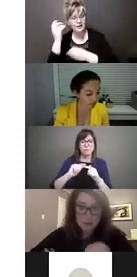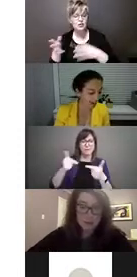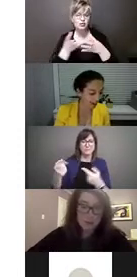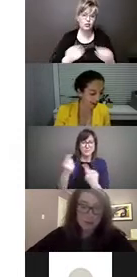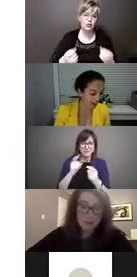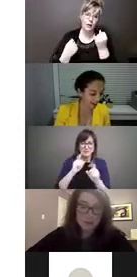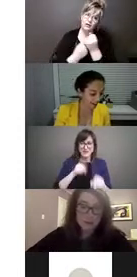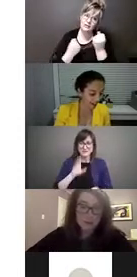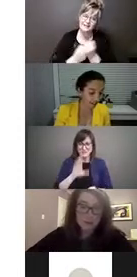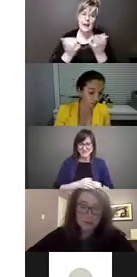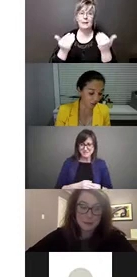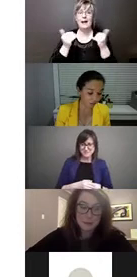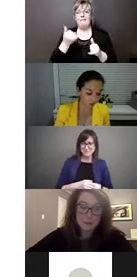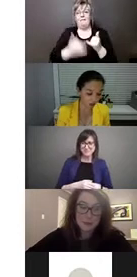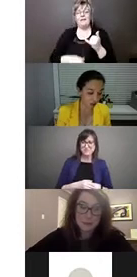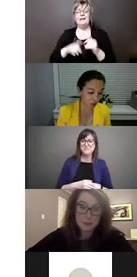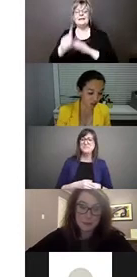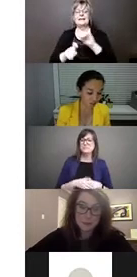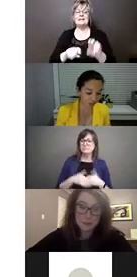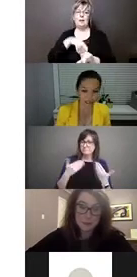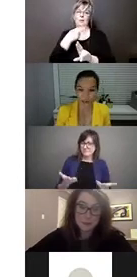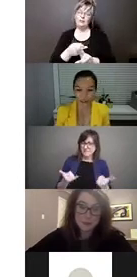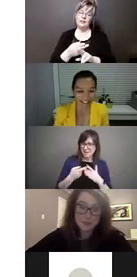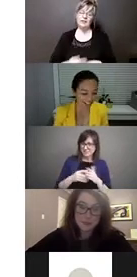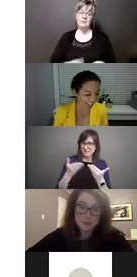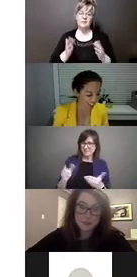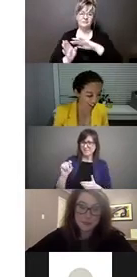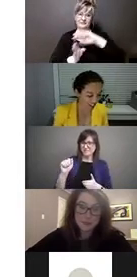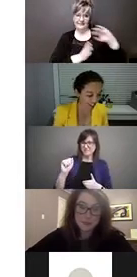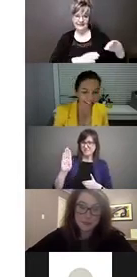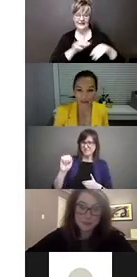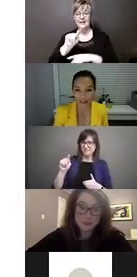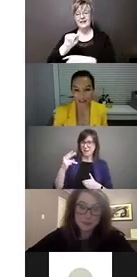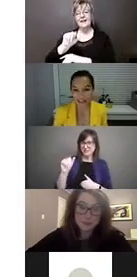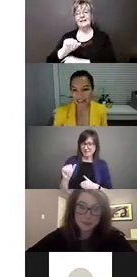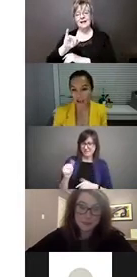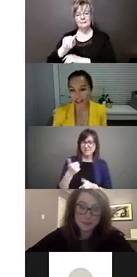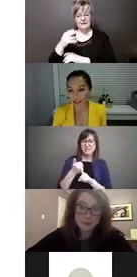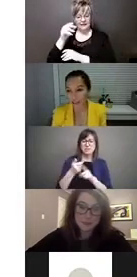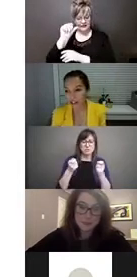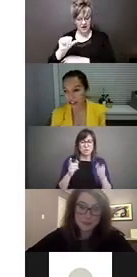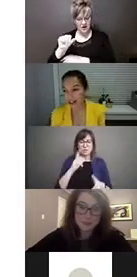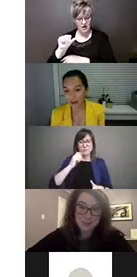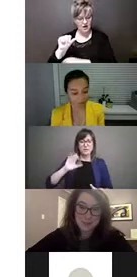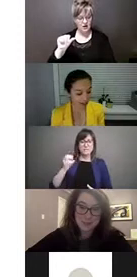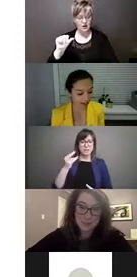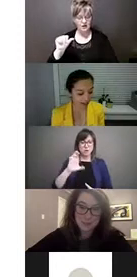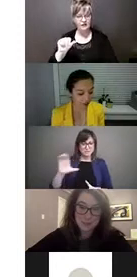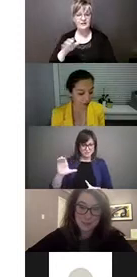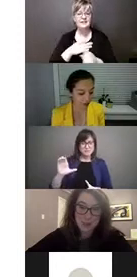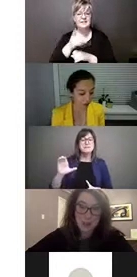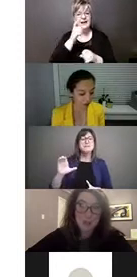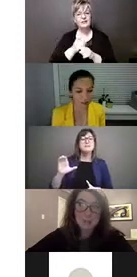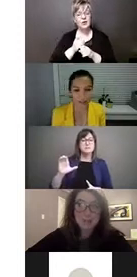answers. And with no further ado, we started Tabata Tranquila. She's the Director of the Canadian Human Rights Commission and